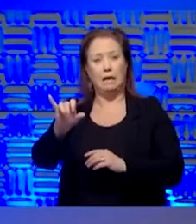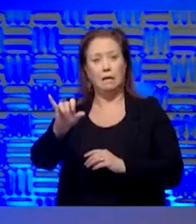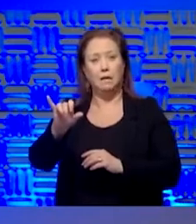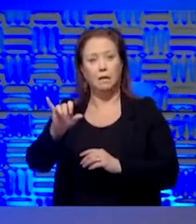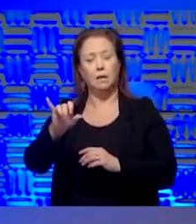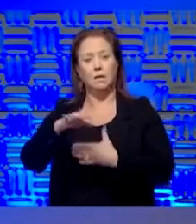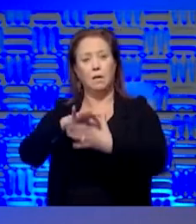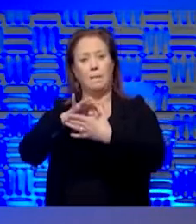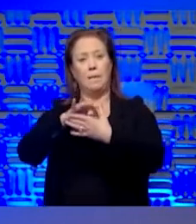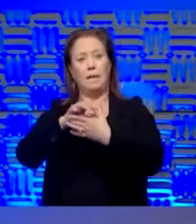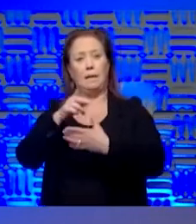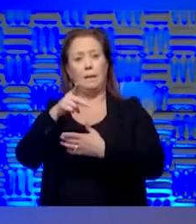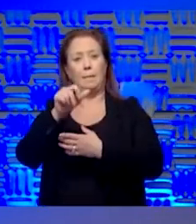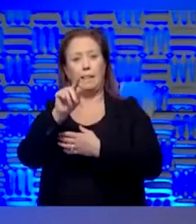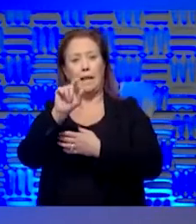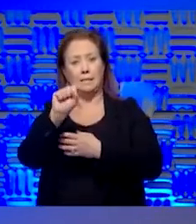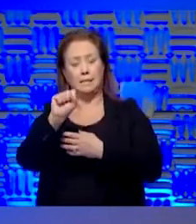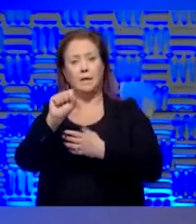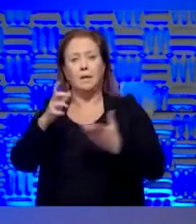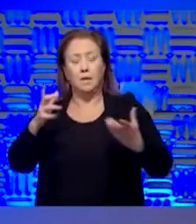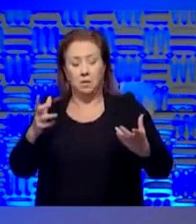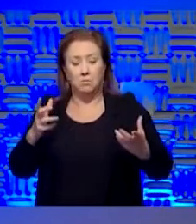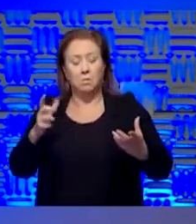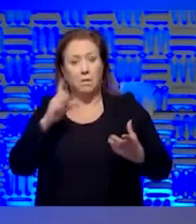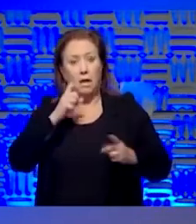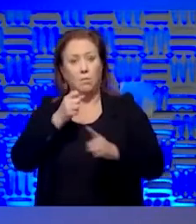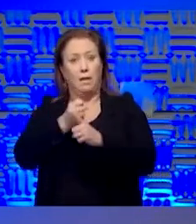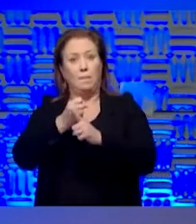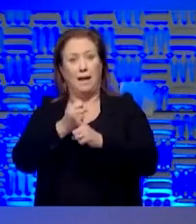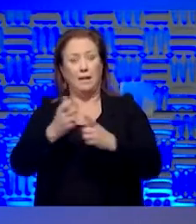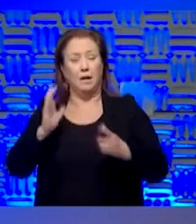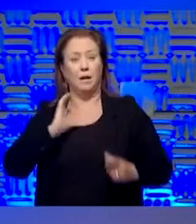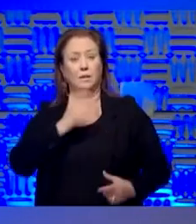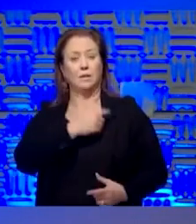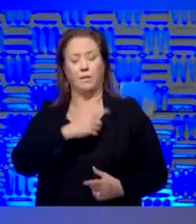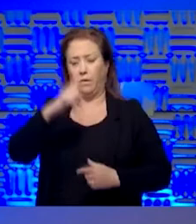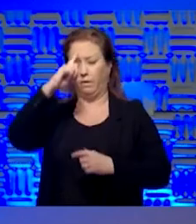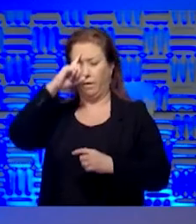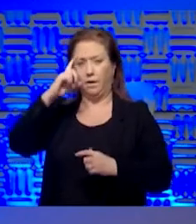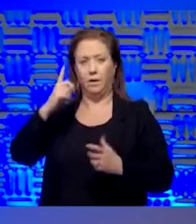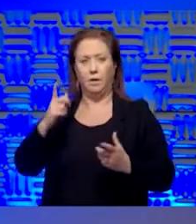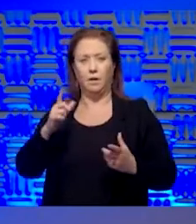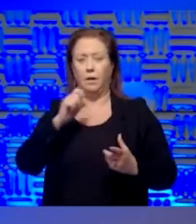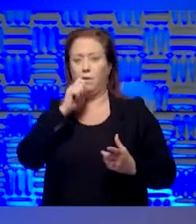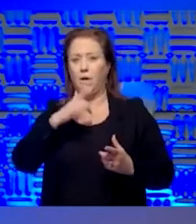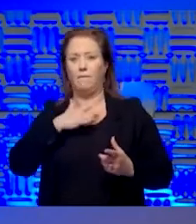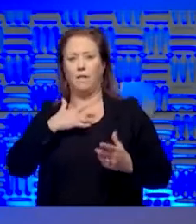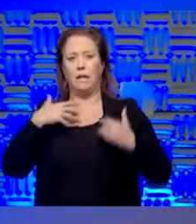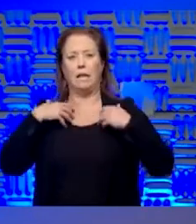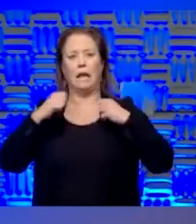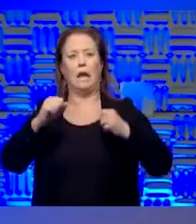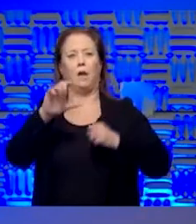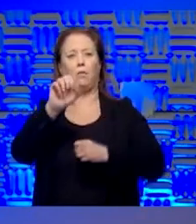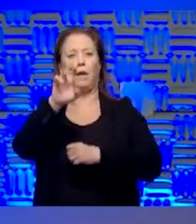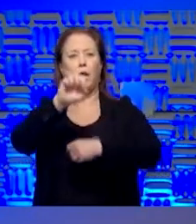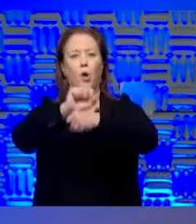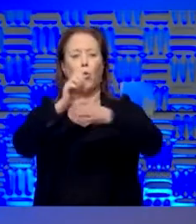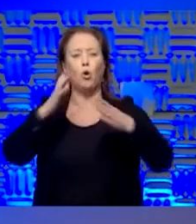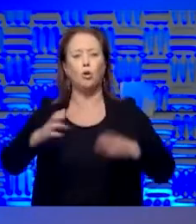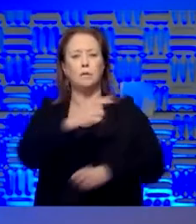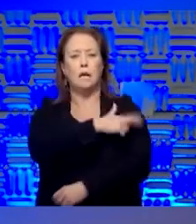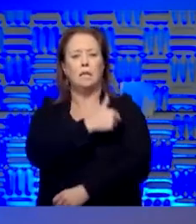our supply chain. That could be very real on a larger scale. And so just think about like that, even if you're not thinking about health care workers and hospitals,